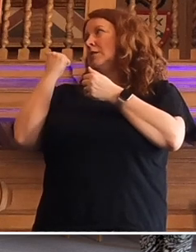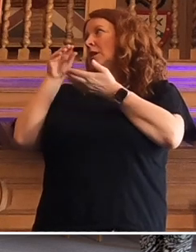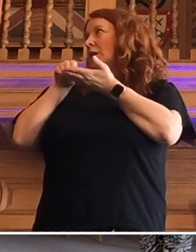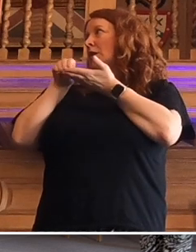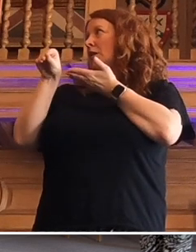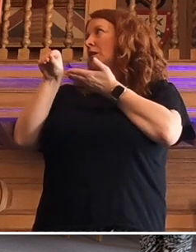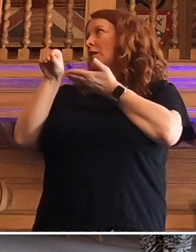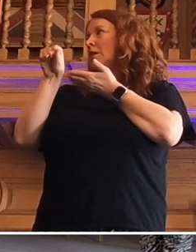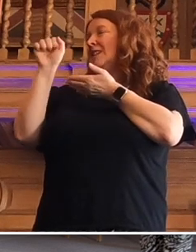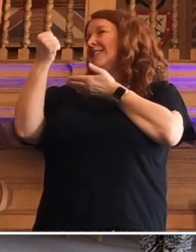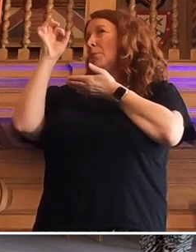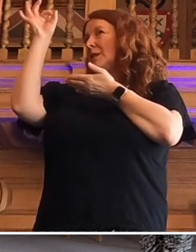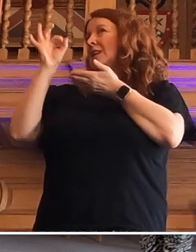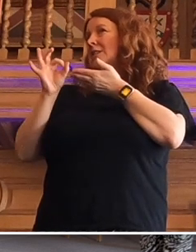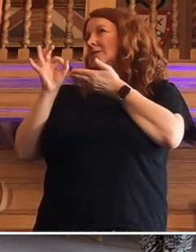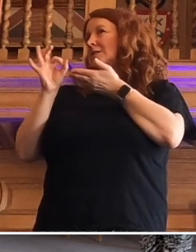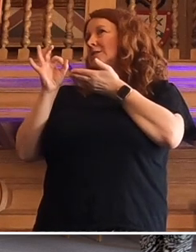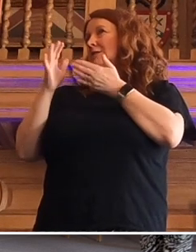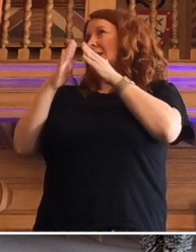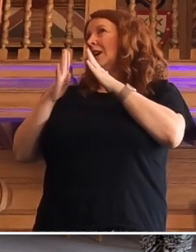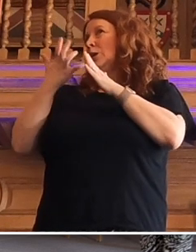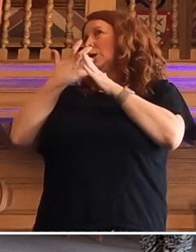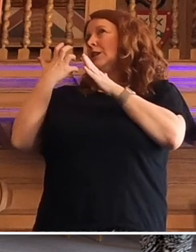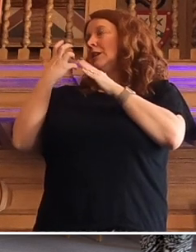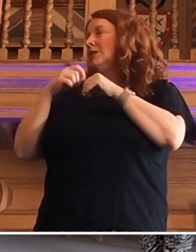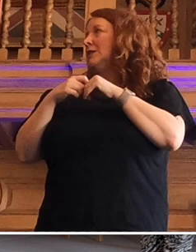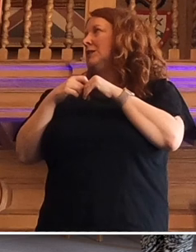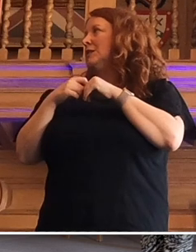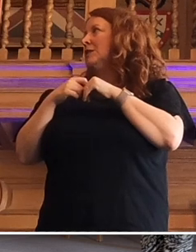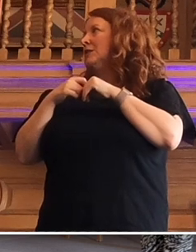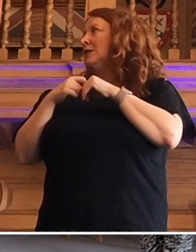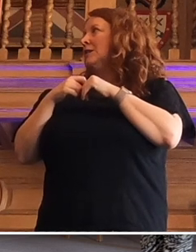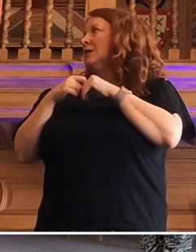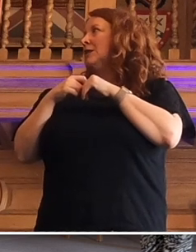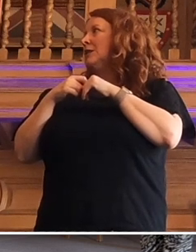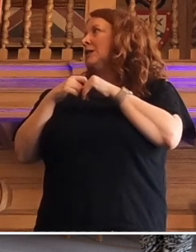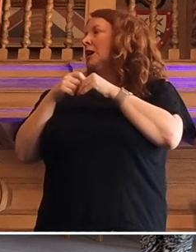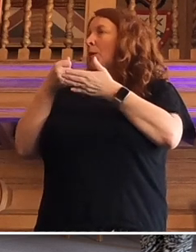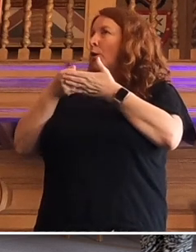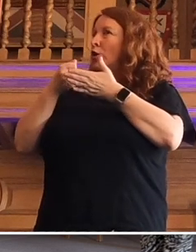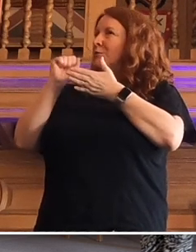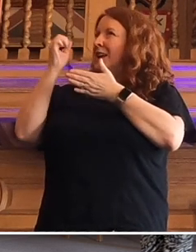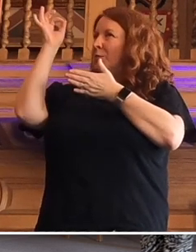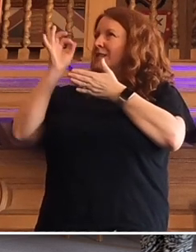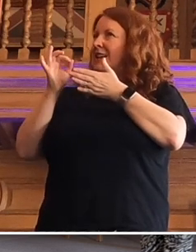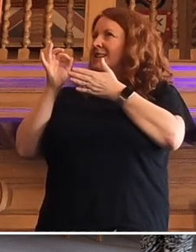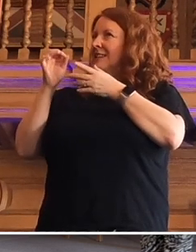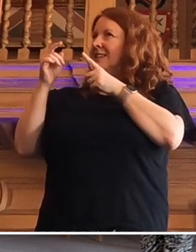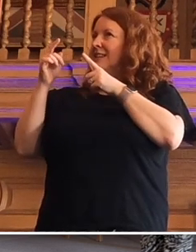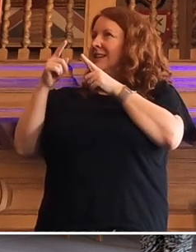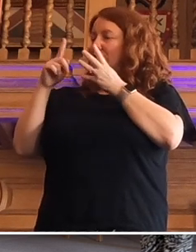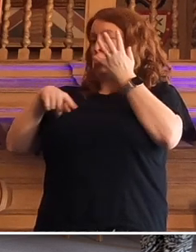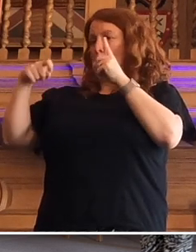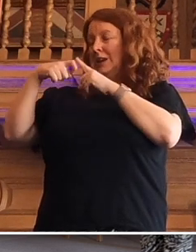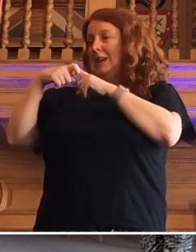you spend 10% of your income on energy. If you're in the bottom 10% in the